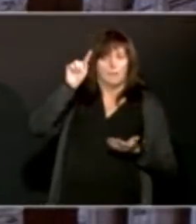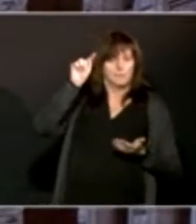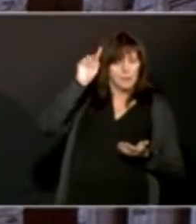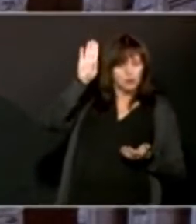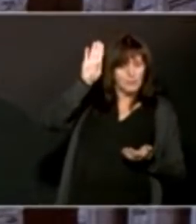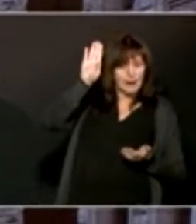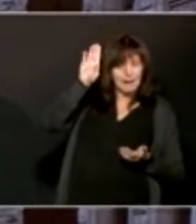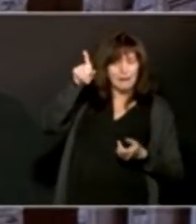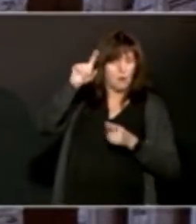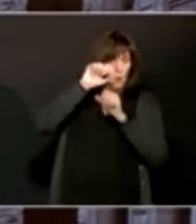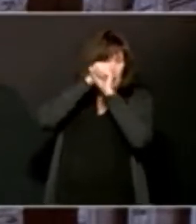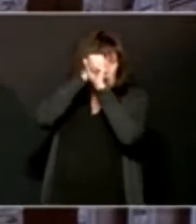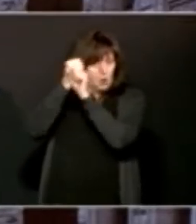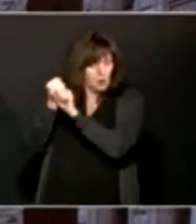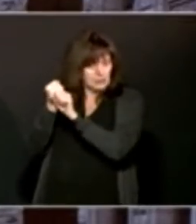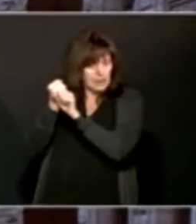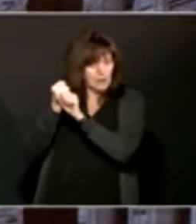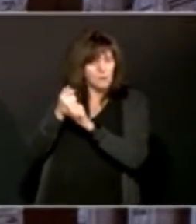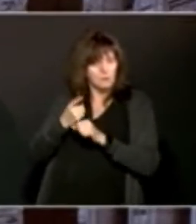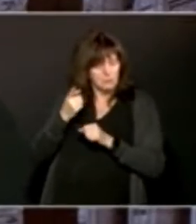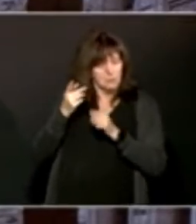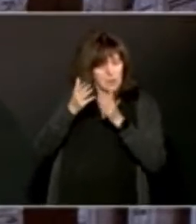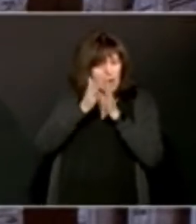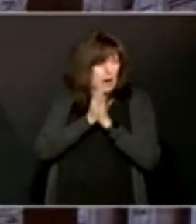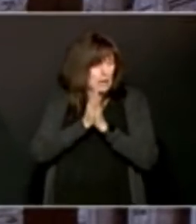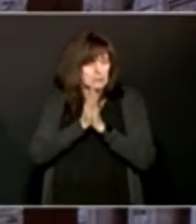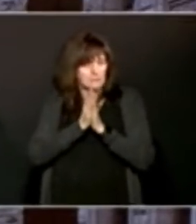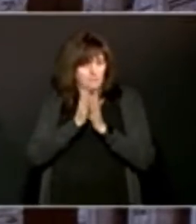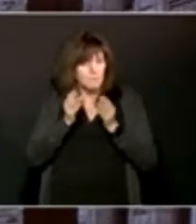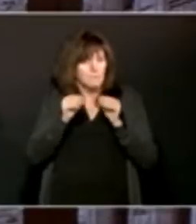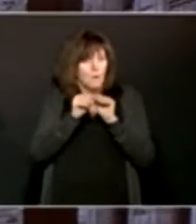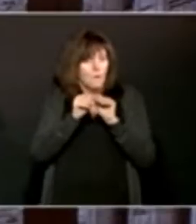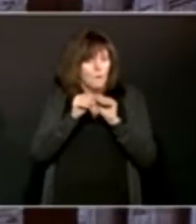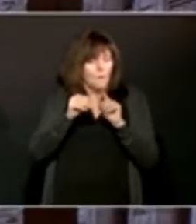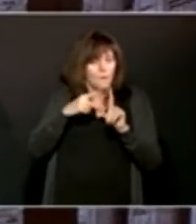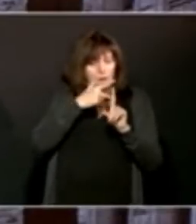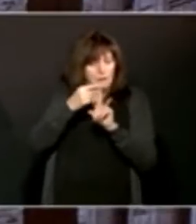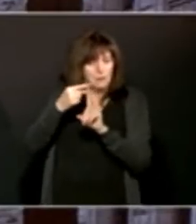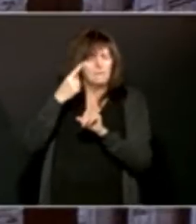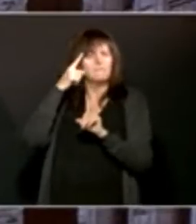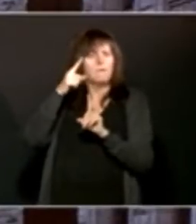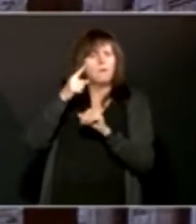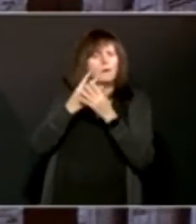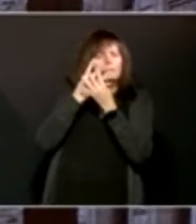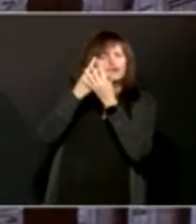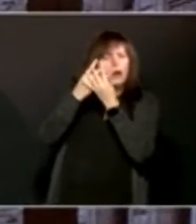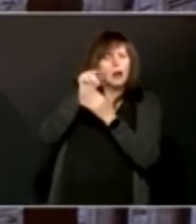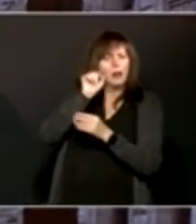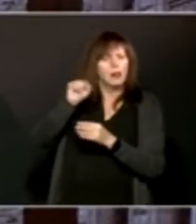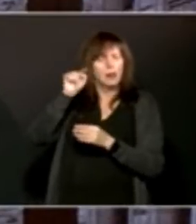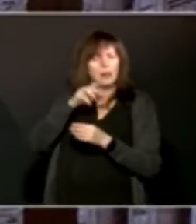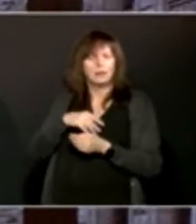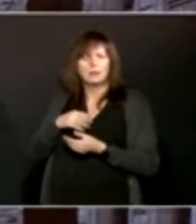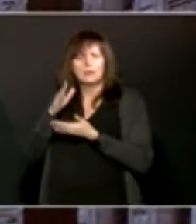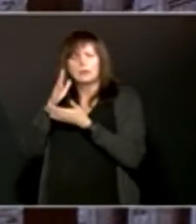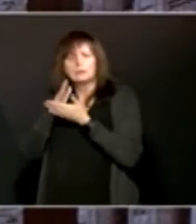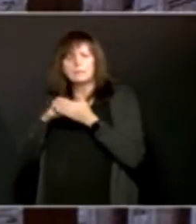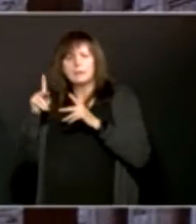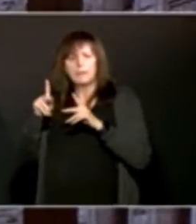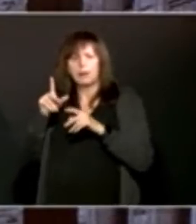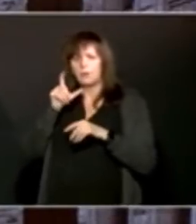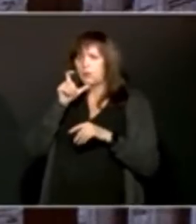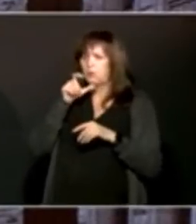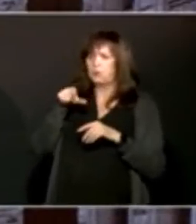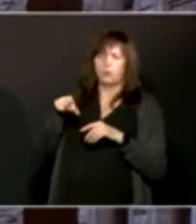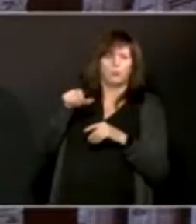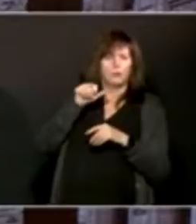they asked for extra vaccine with their correctional services and with some other people in the homeless shelter group because they felt they were more at risk and